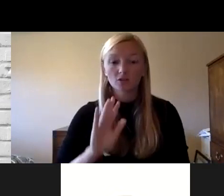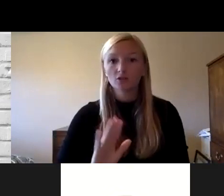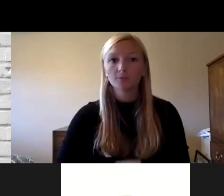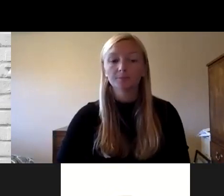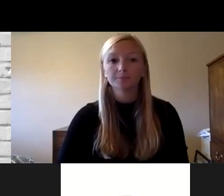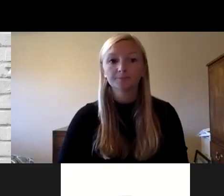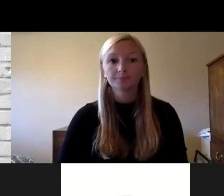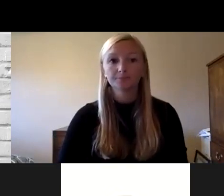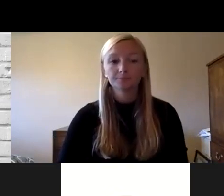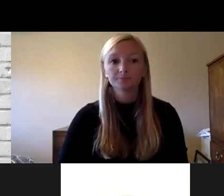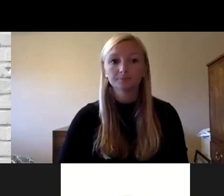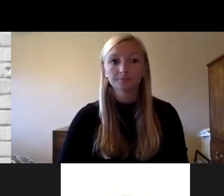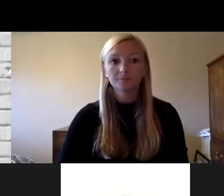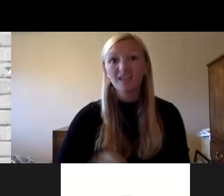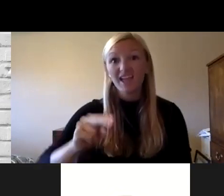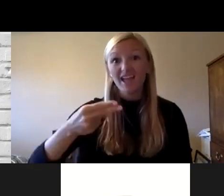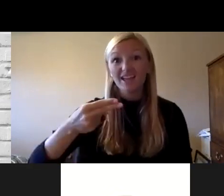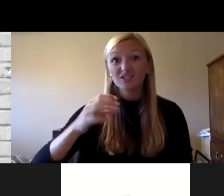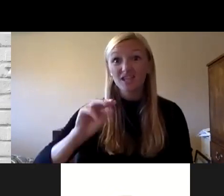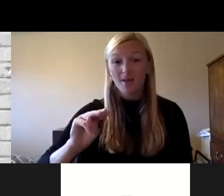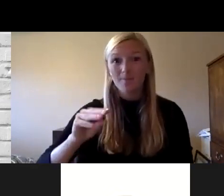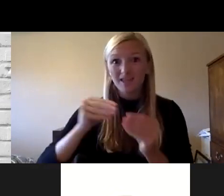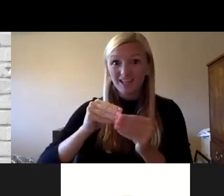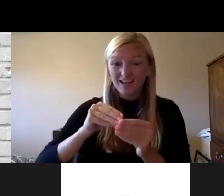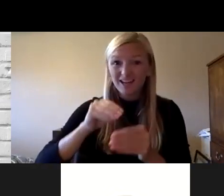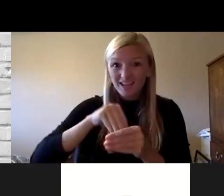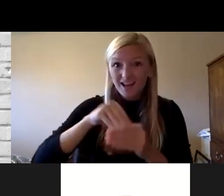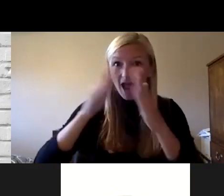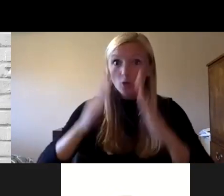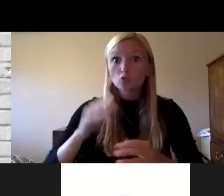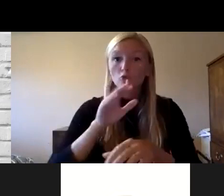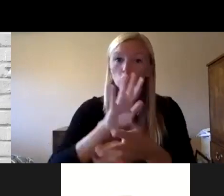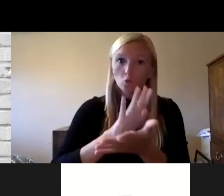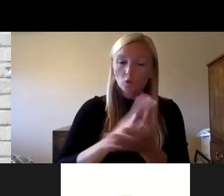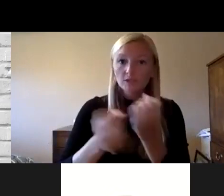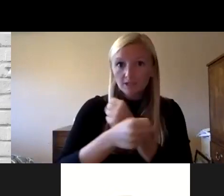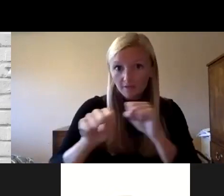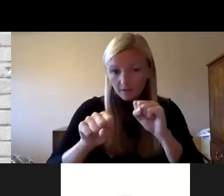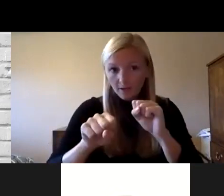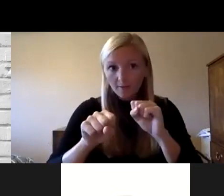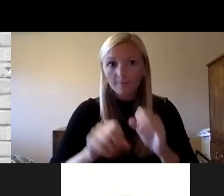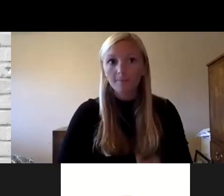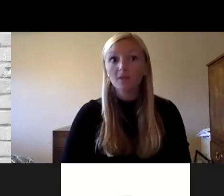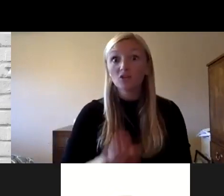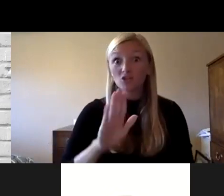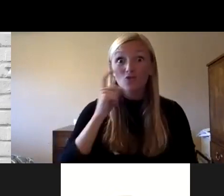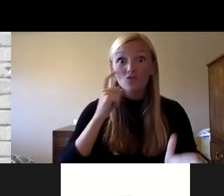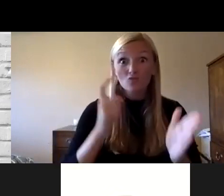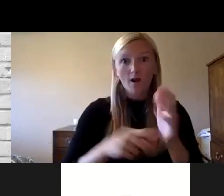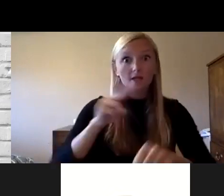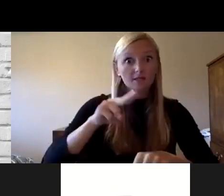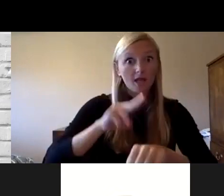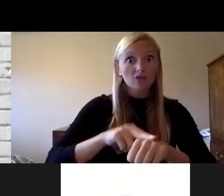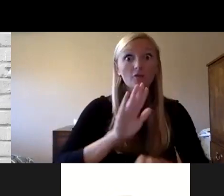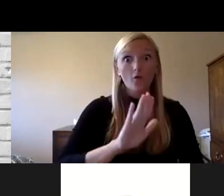hcm's in-house school safety and security specialist and is recognized nationally for her